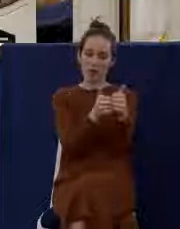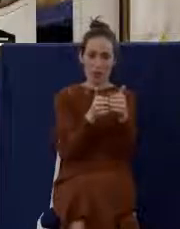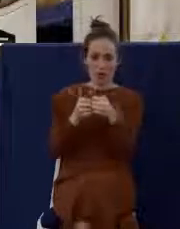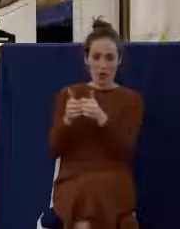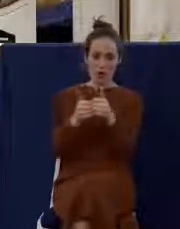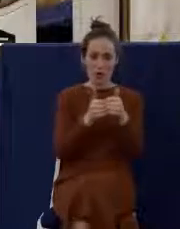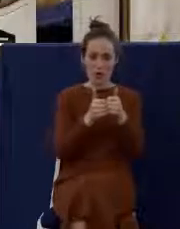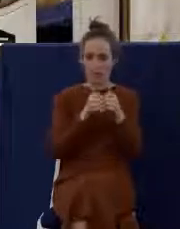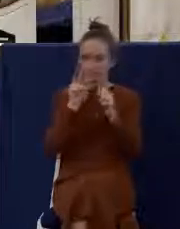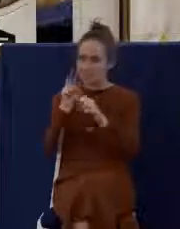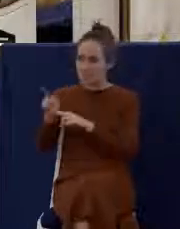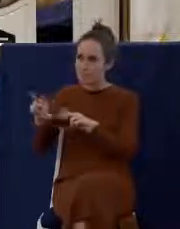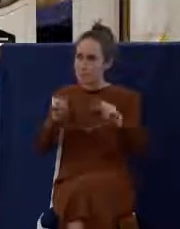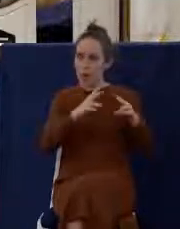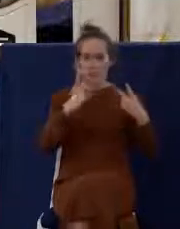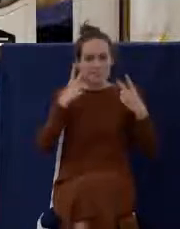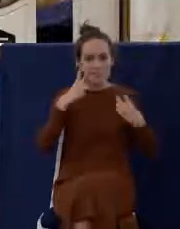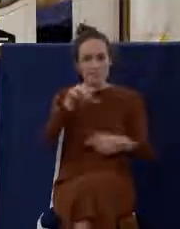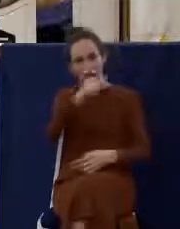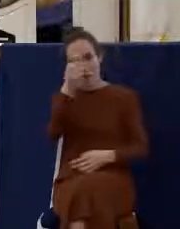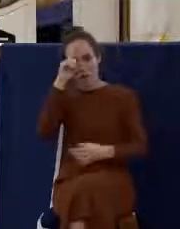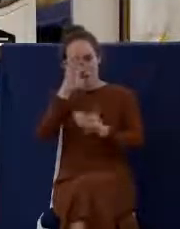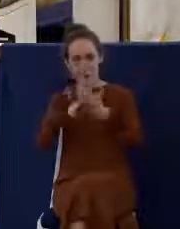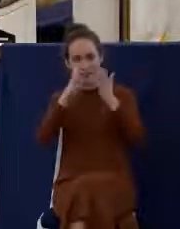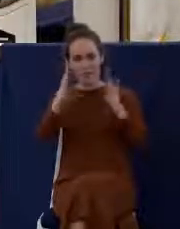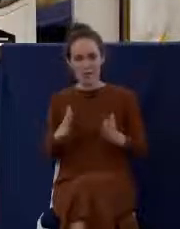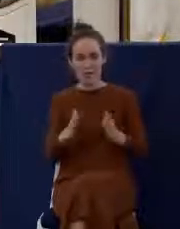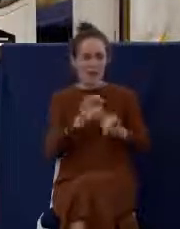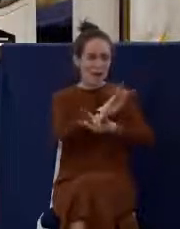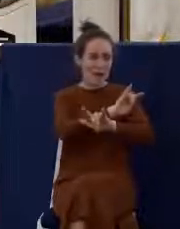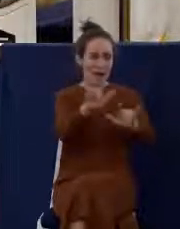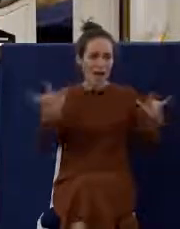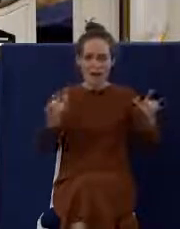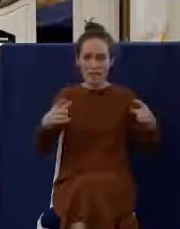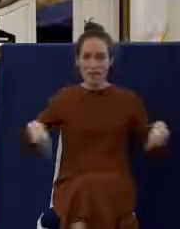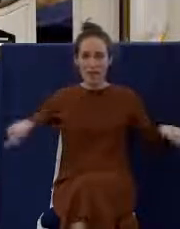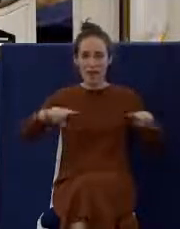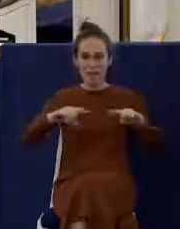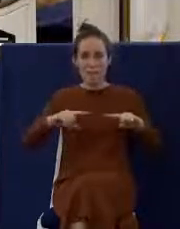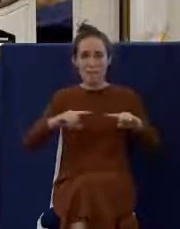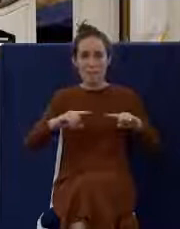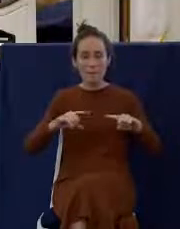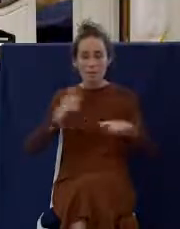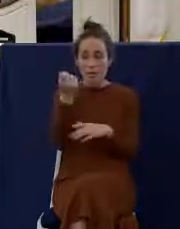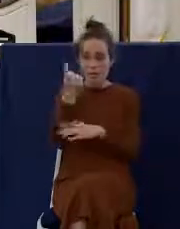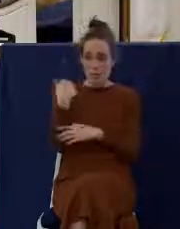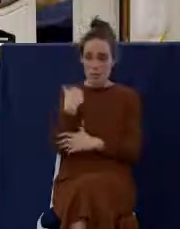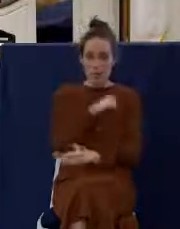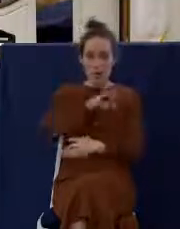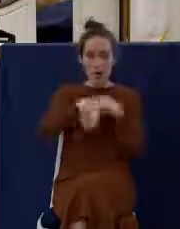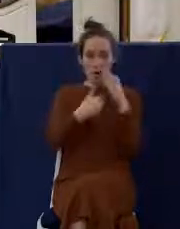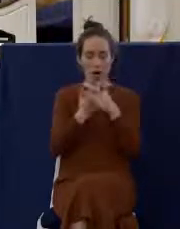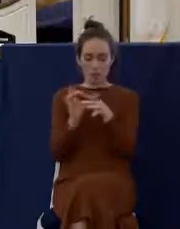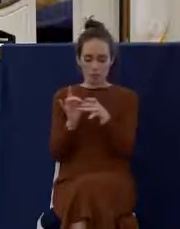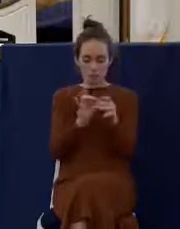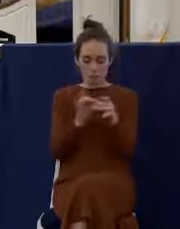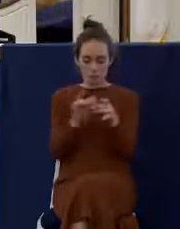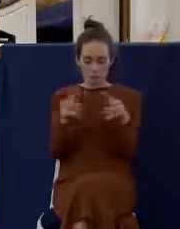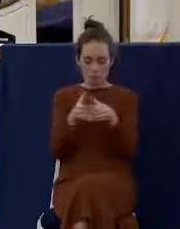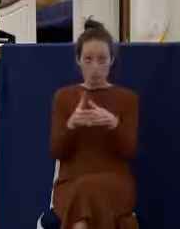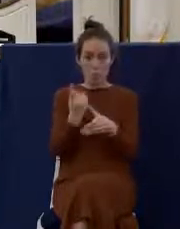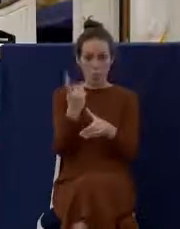We look around and we see these other believers and we love these other believers around us. And we understand that we are all one in Christ.